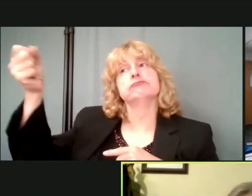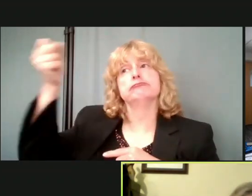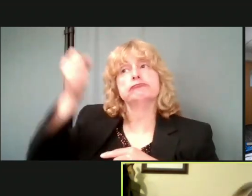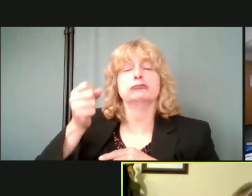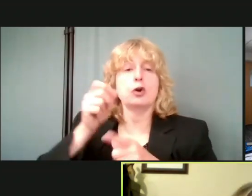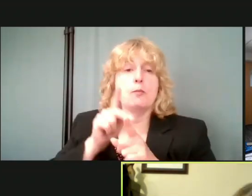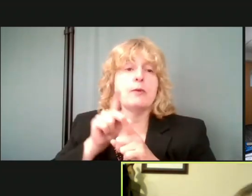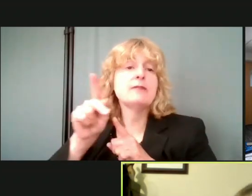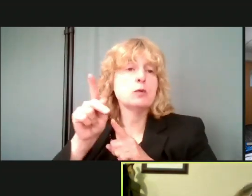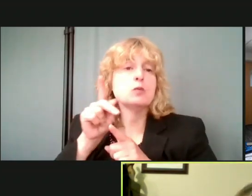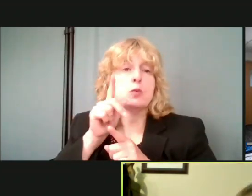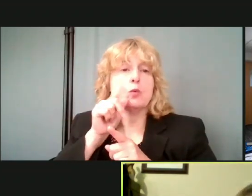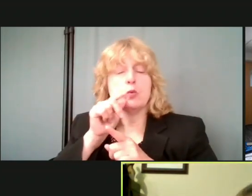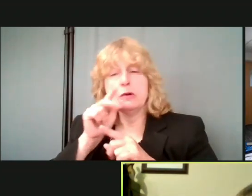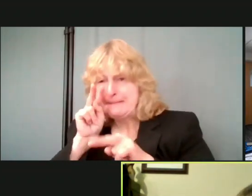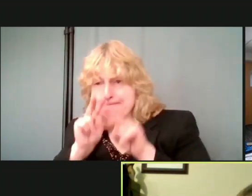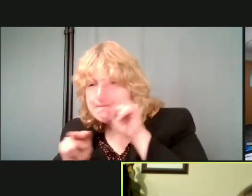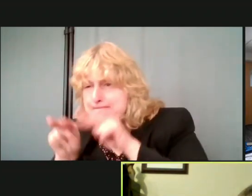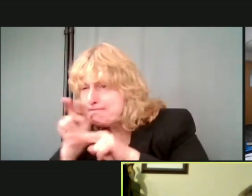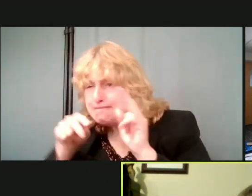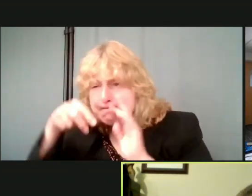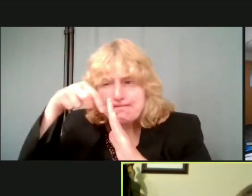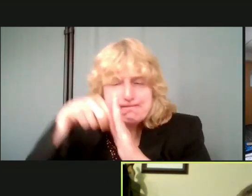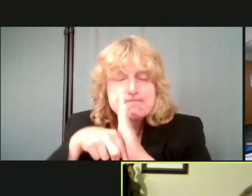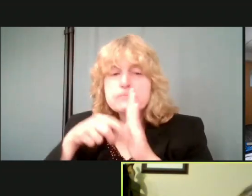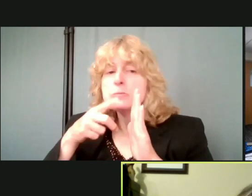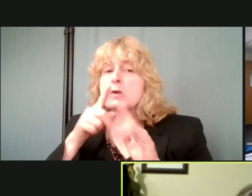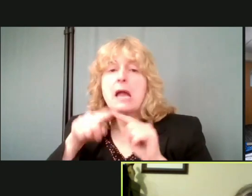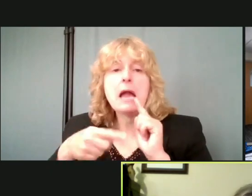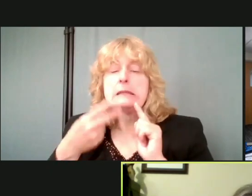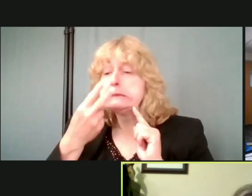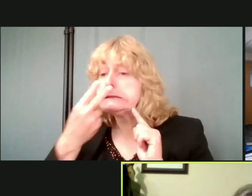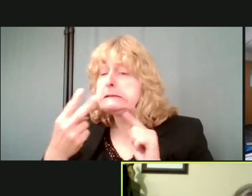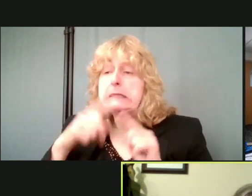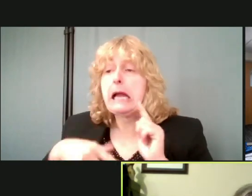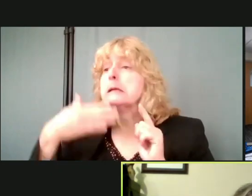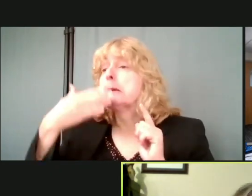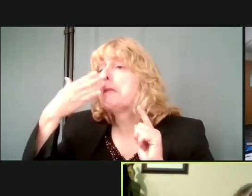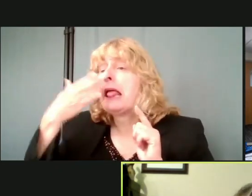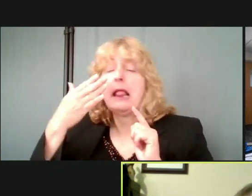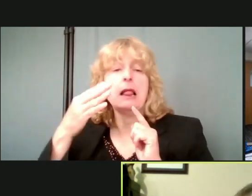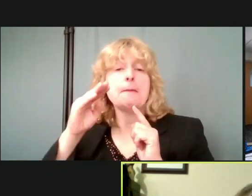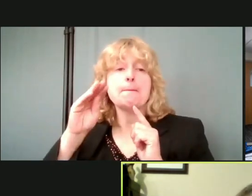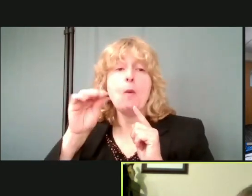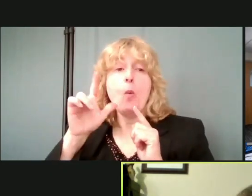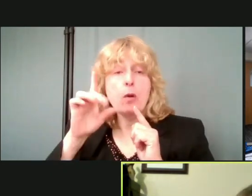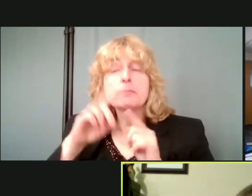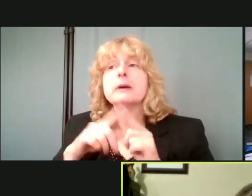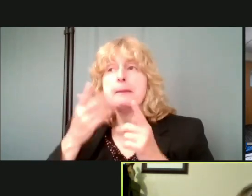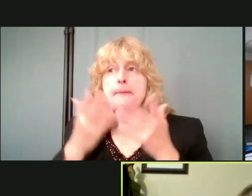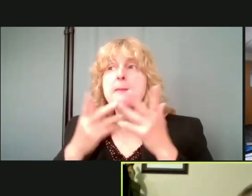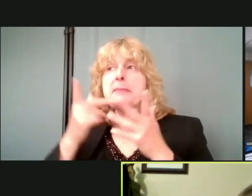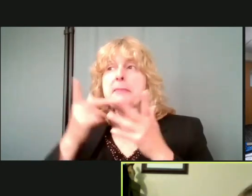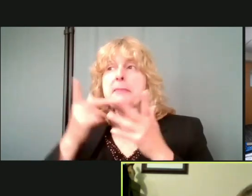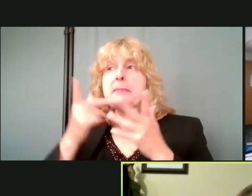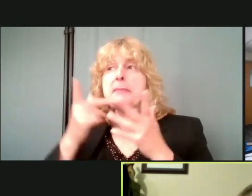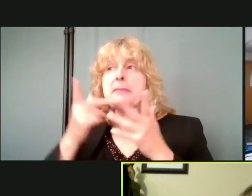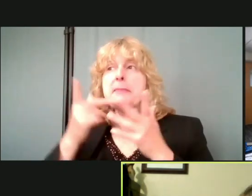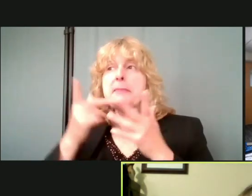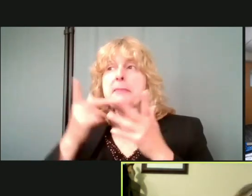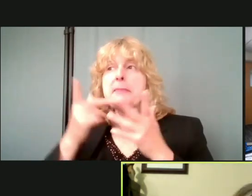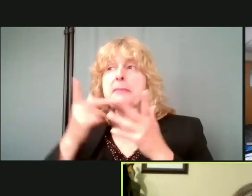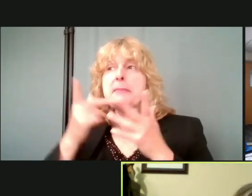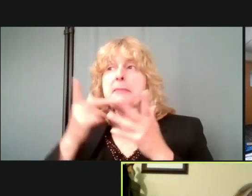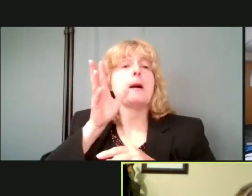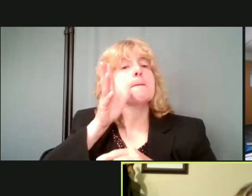that there's no mold since you can't see it or smell it. Um, and then parents just really paying attention to,